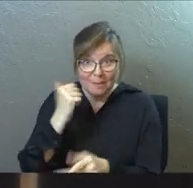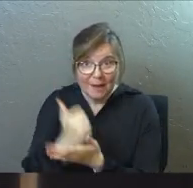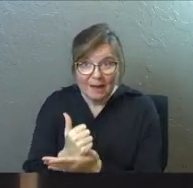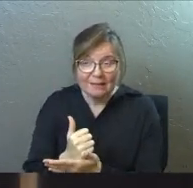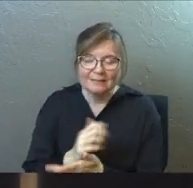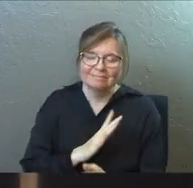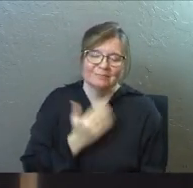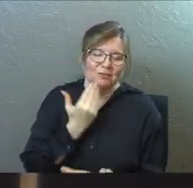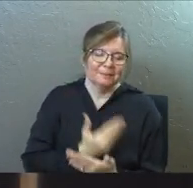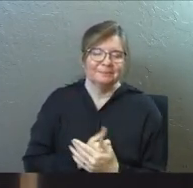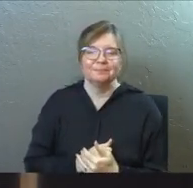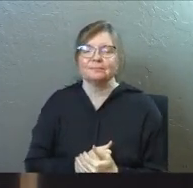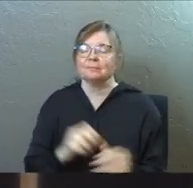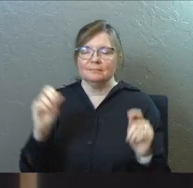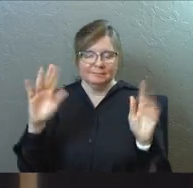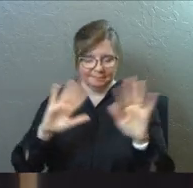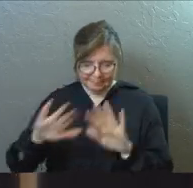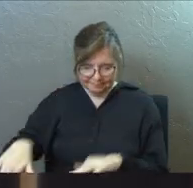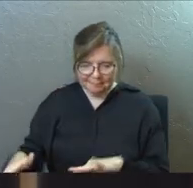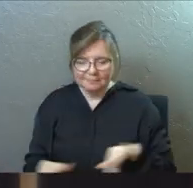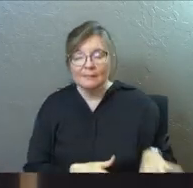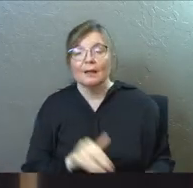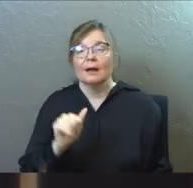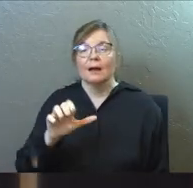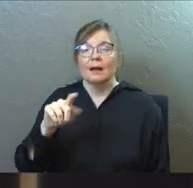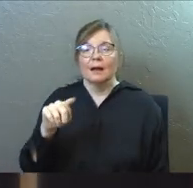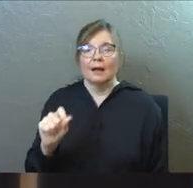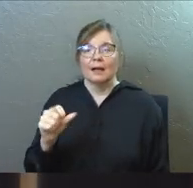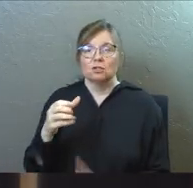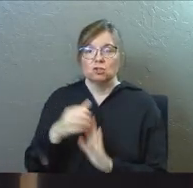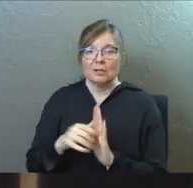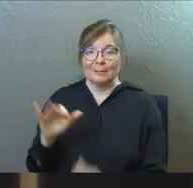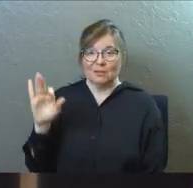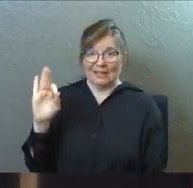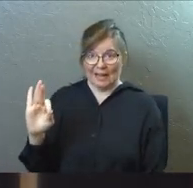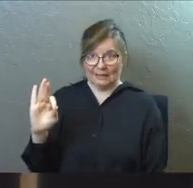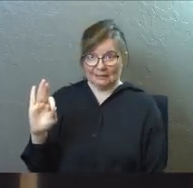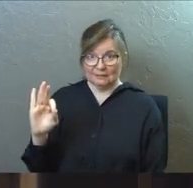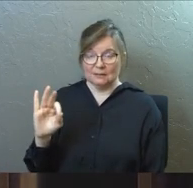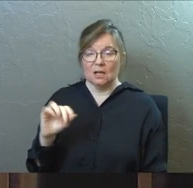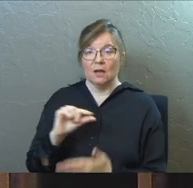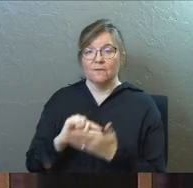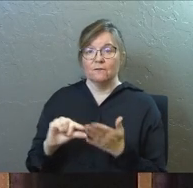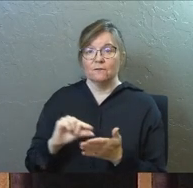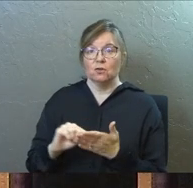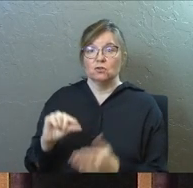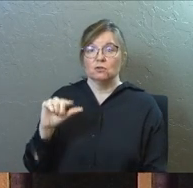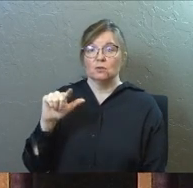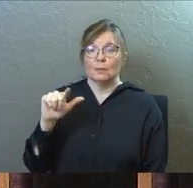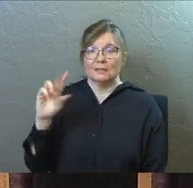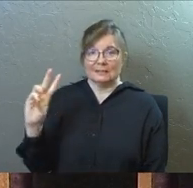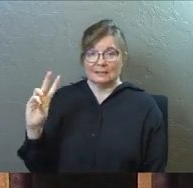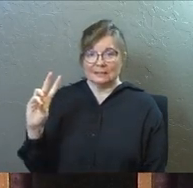it's going to be so good, okay, Acts chapter 9 is where we're going to go, Acts chapter 9, verse 26, all right,